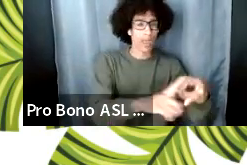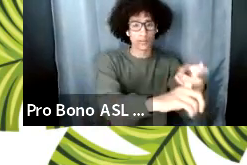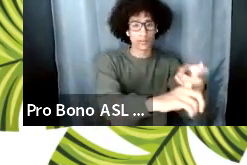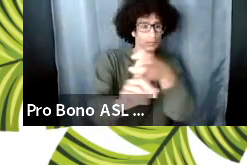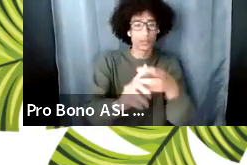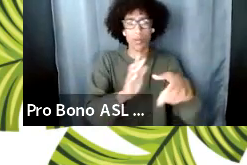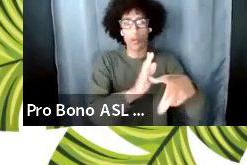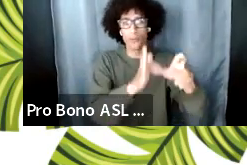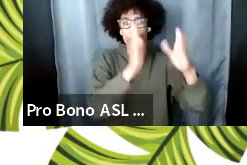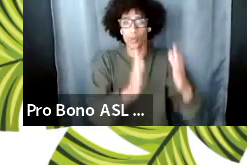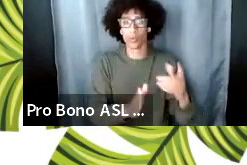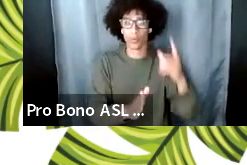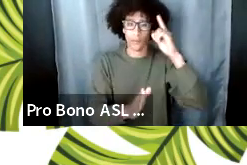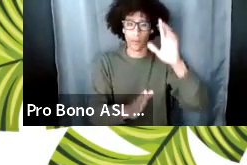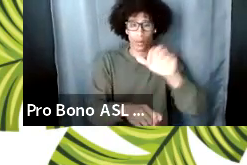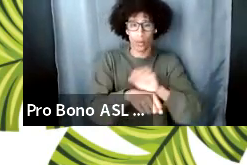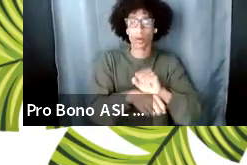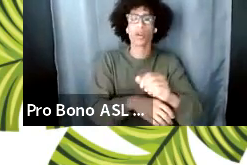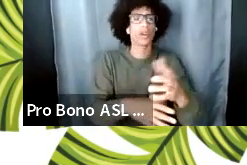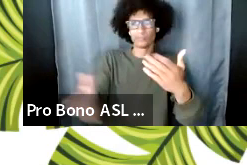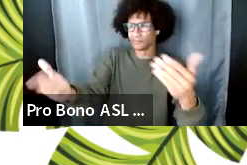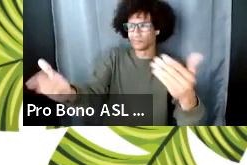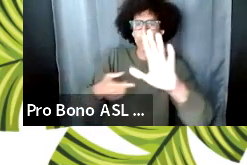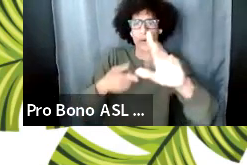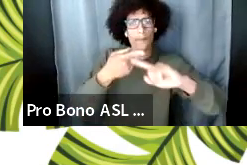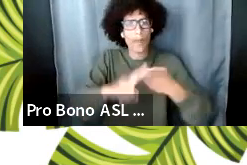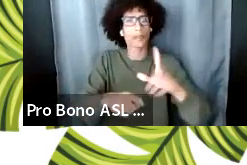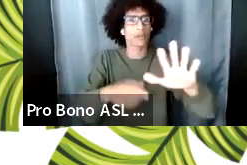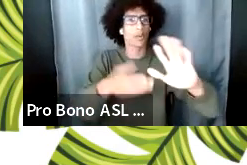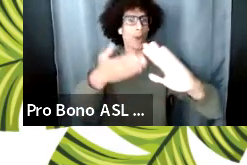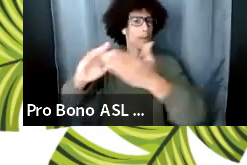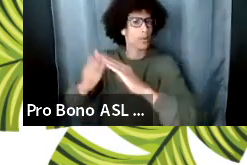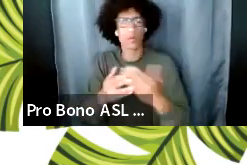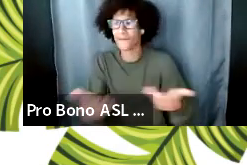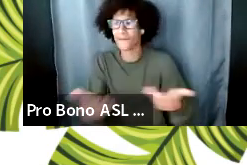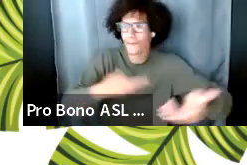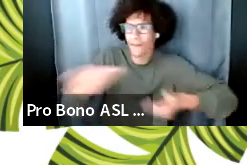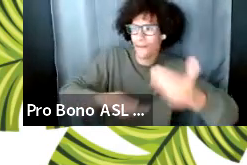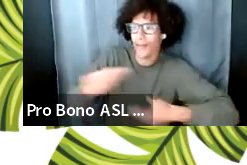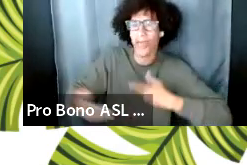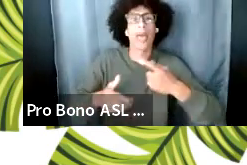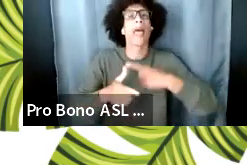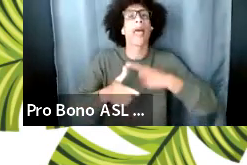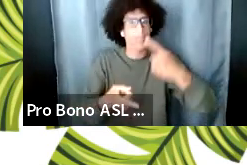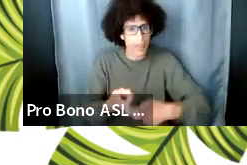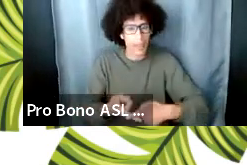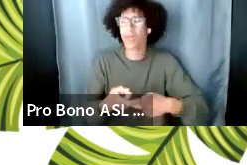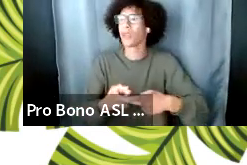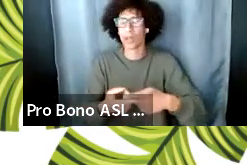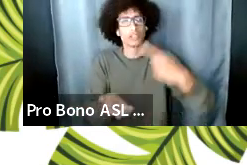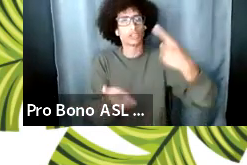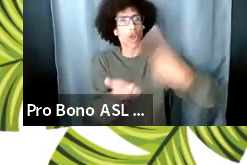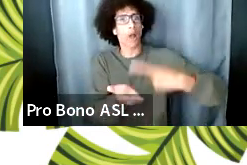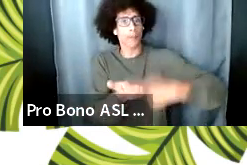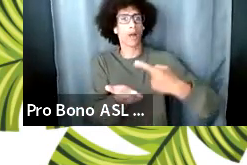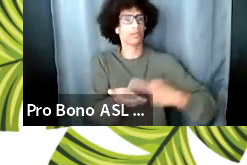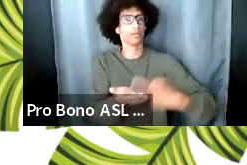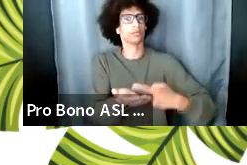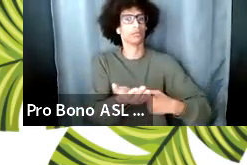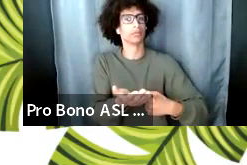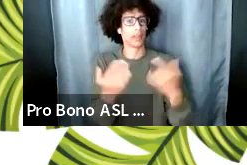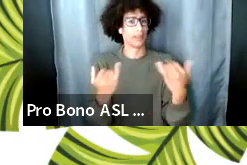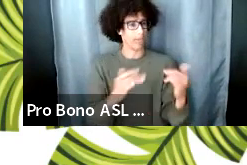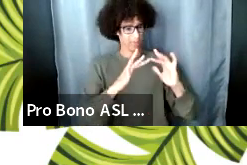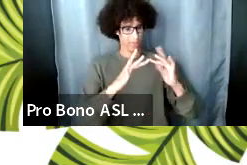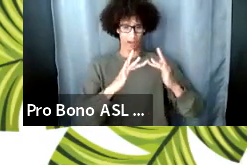friends and your community to come see your play and then talk about it now that the internet lives on forever now that you have social